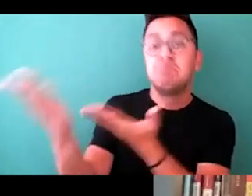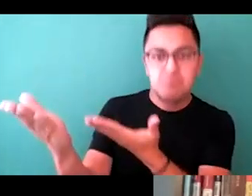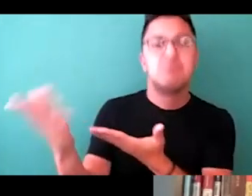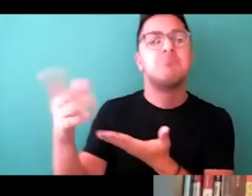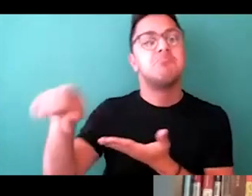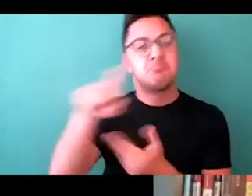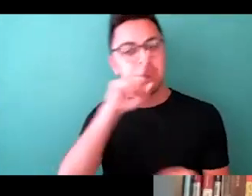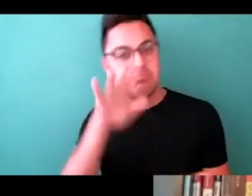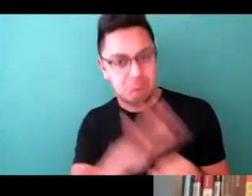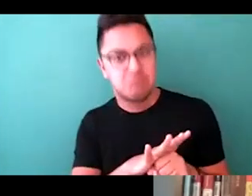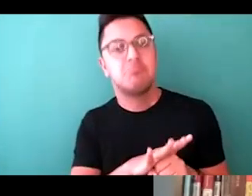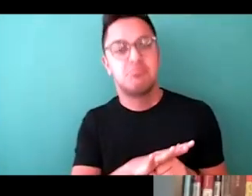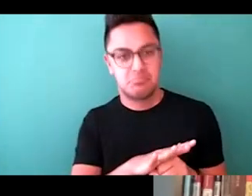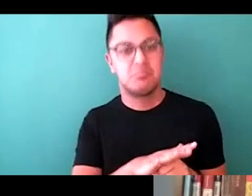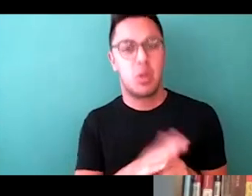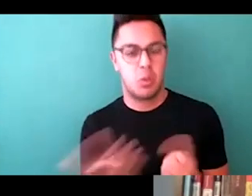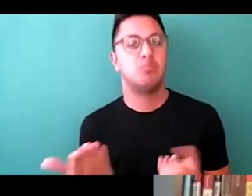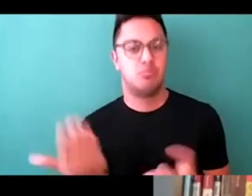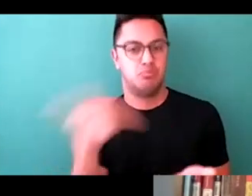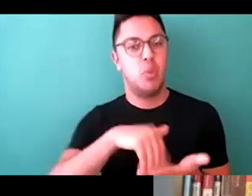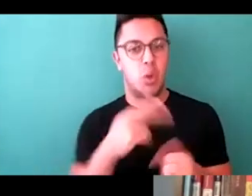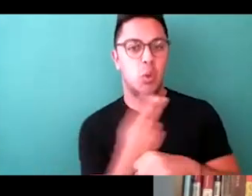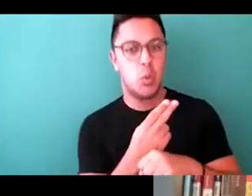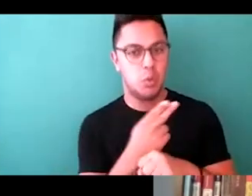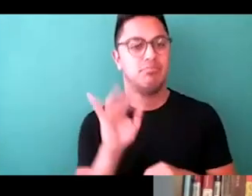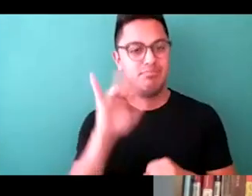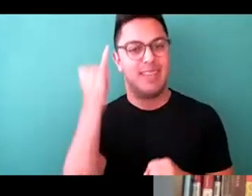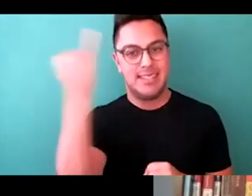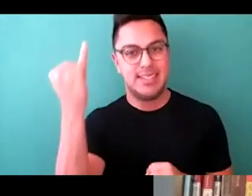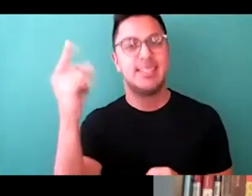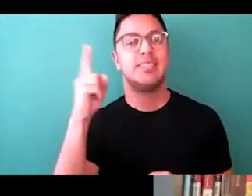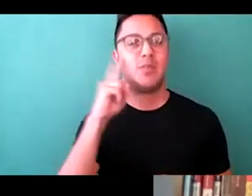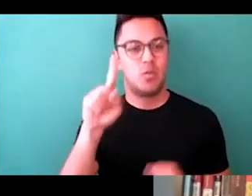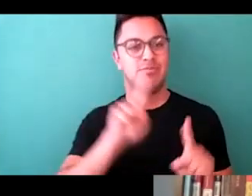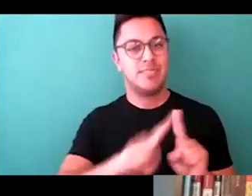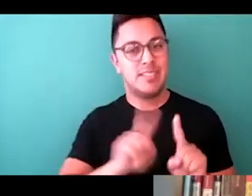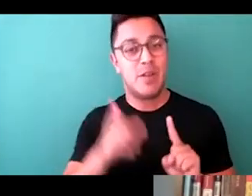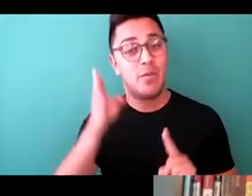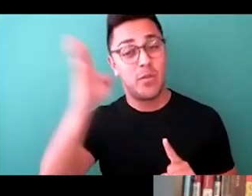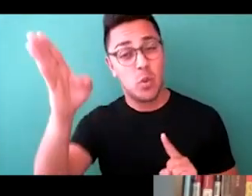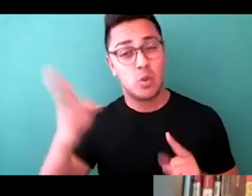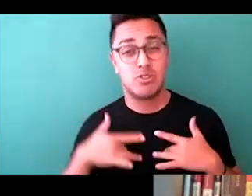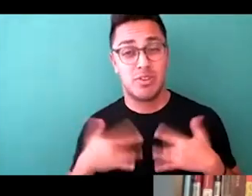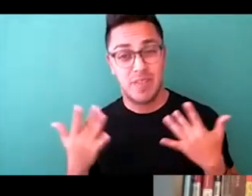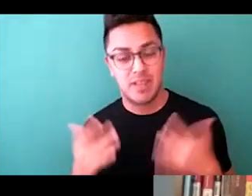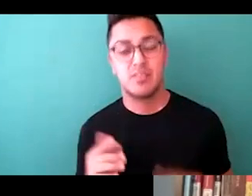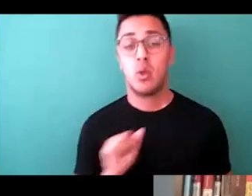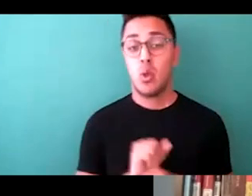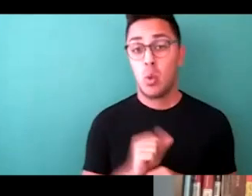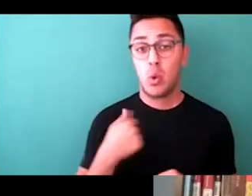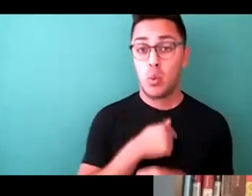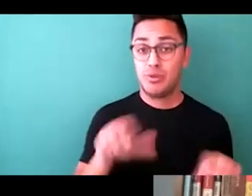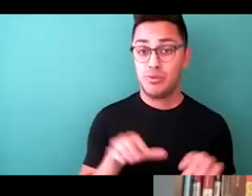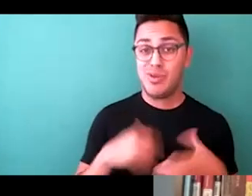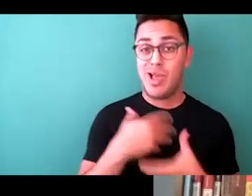you know, they were repurposing those ideas for other future events. The work that we do outside of the work that we do